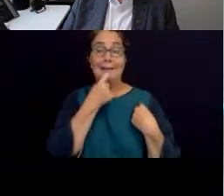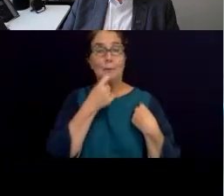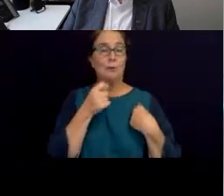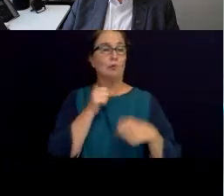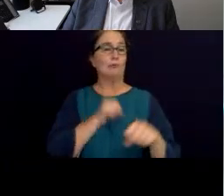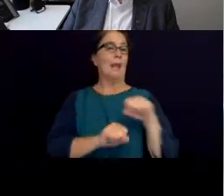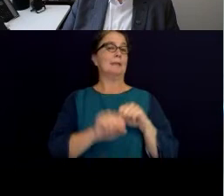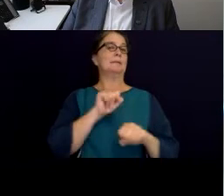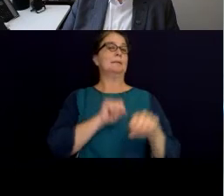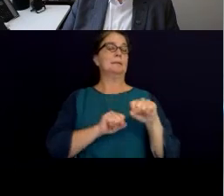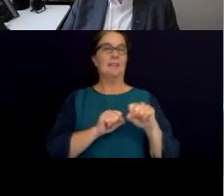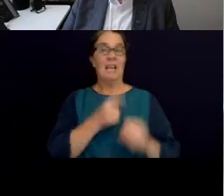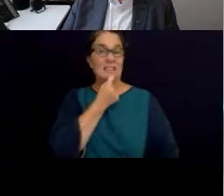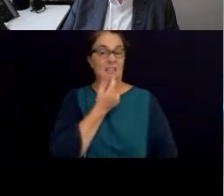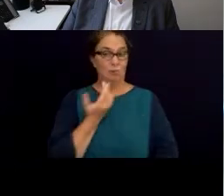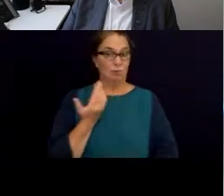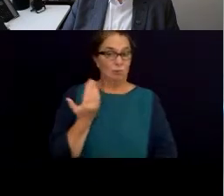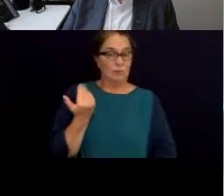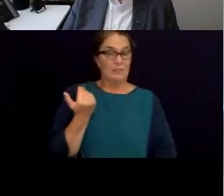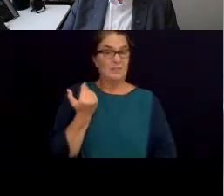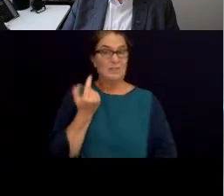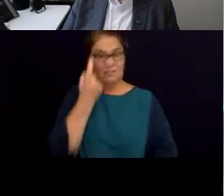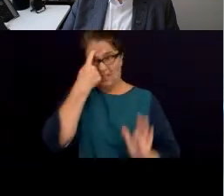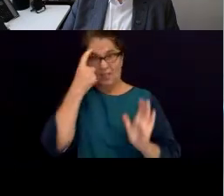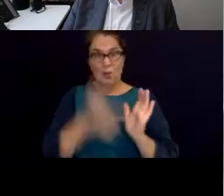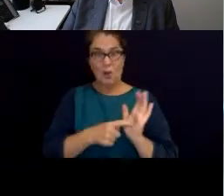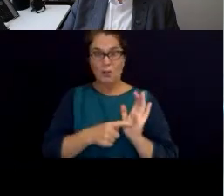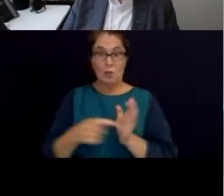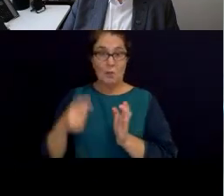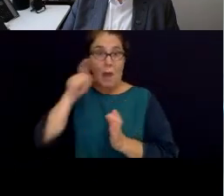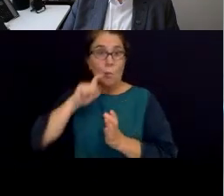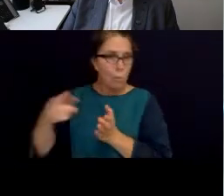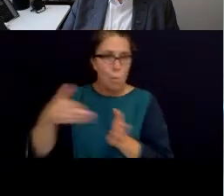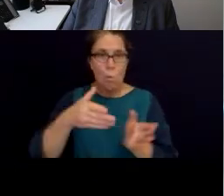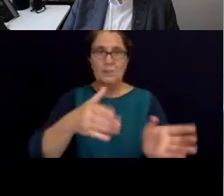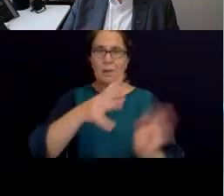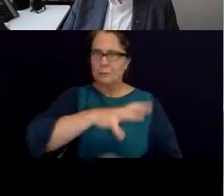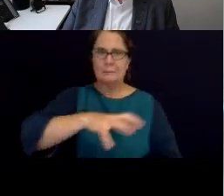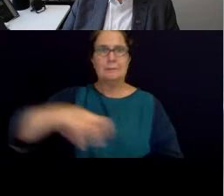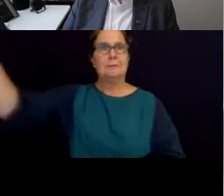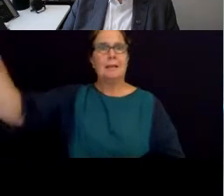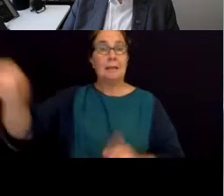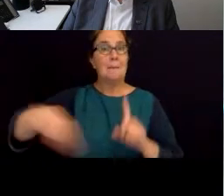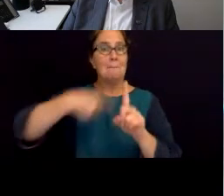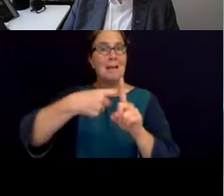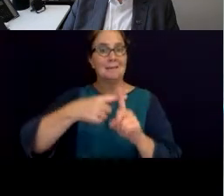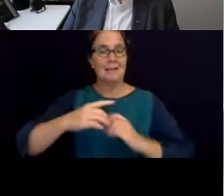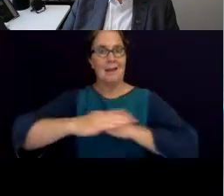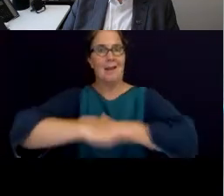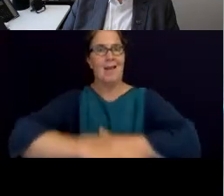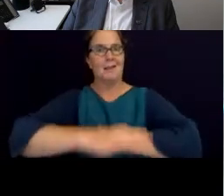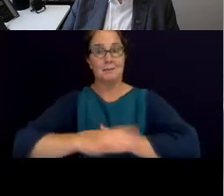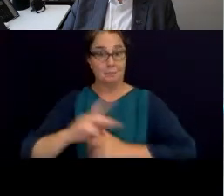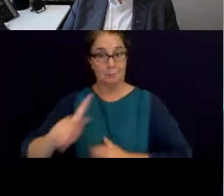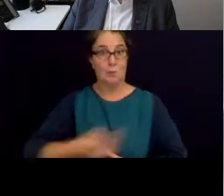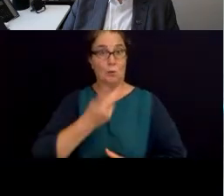really acknowledging the dispossession of water as well as of land for Aboriginal people. So I think in